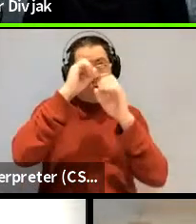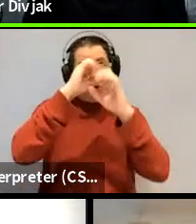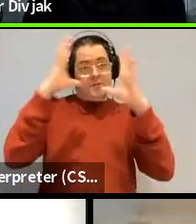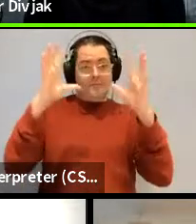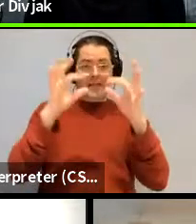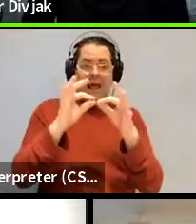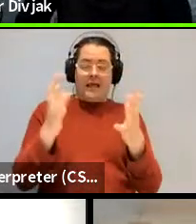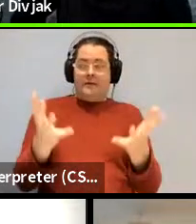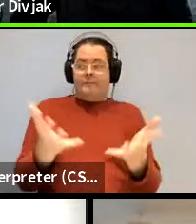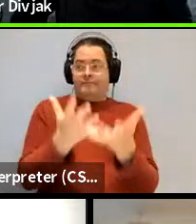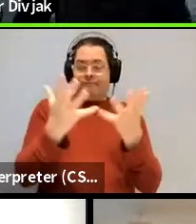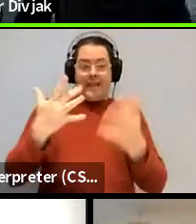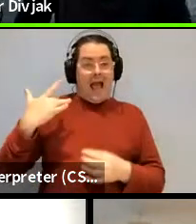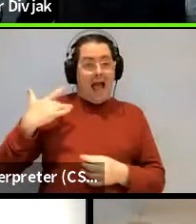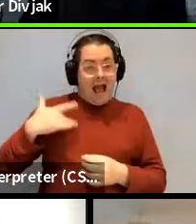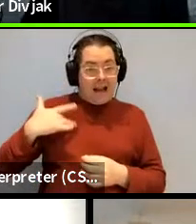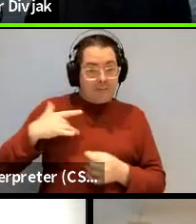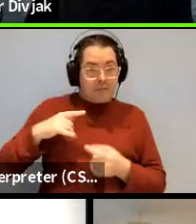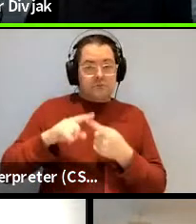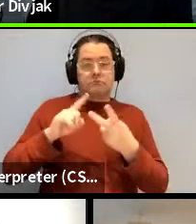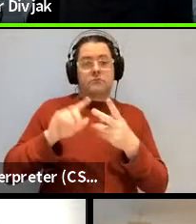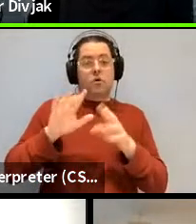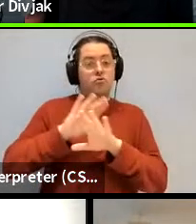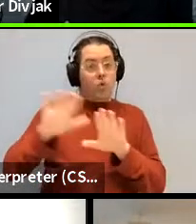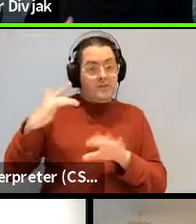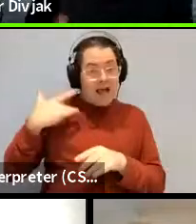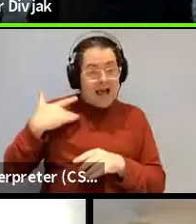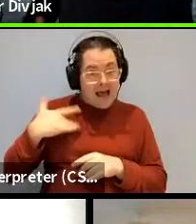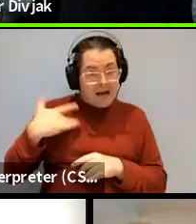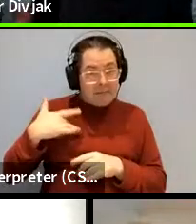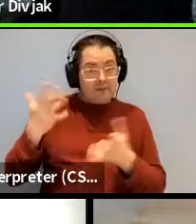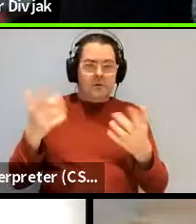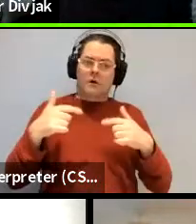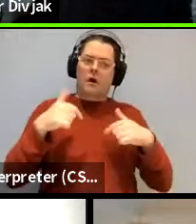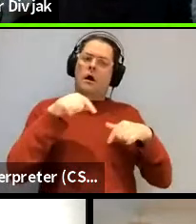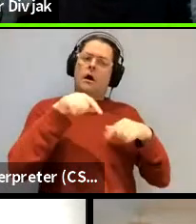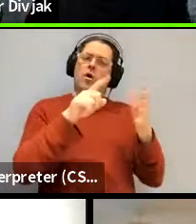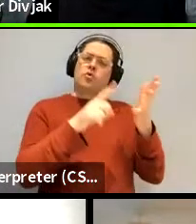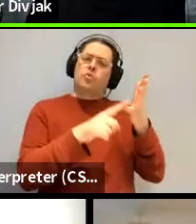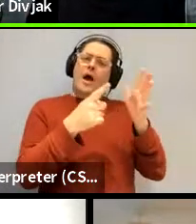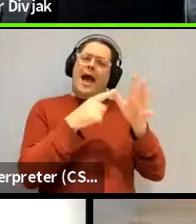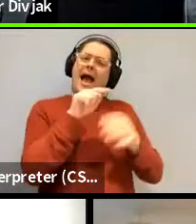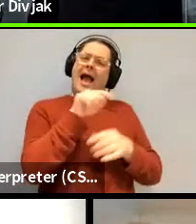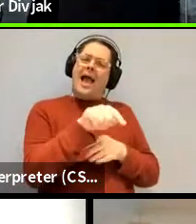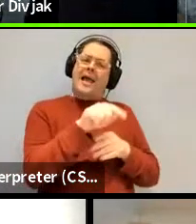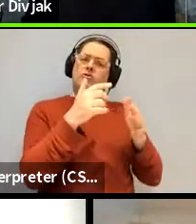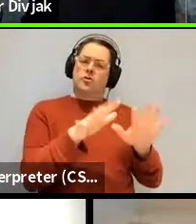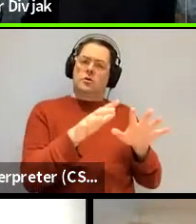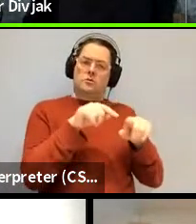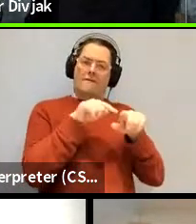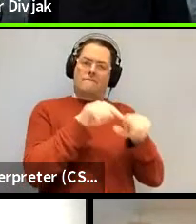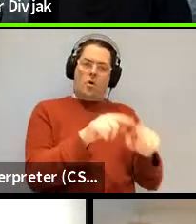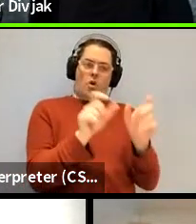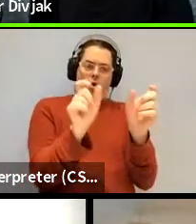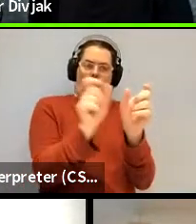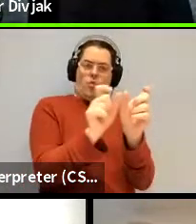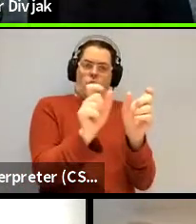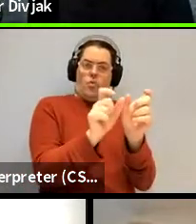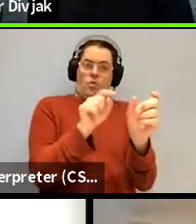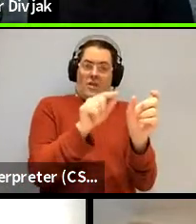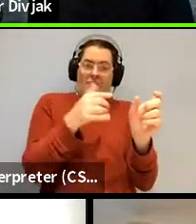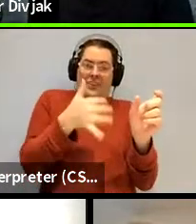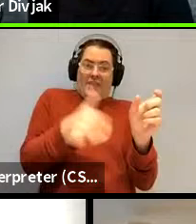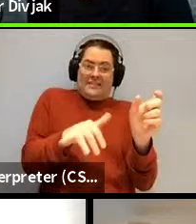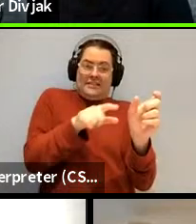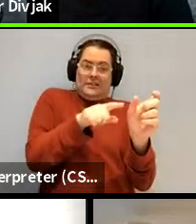of something that's animate or that's inanimate what we have done here is really only go on the on the raw linguistic input but we